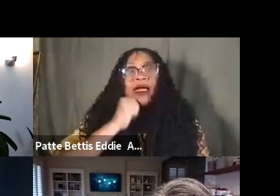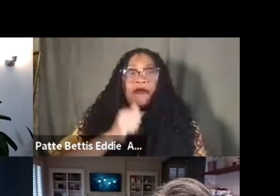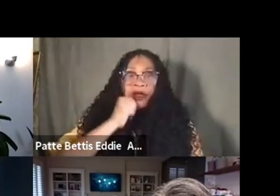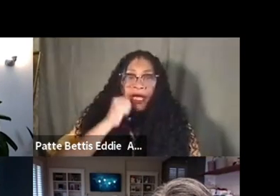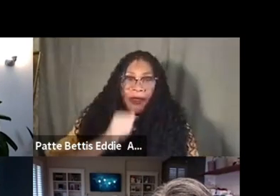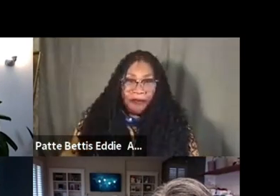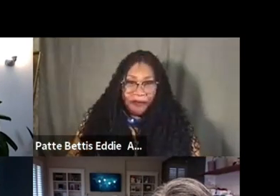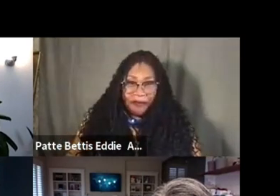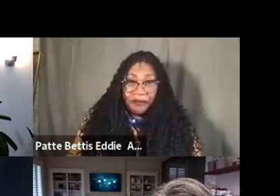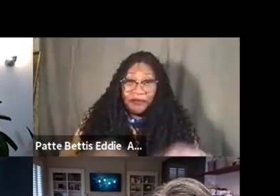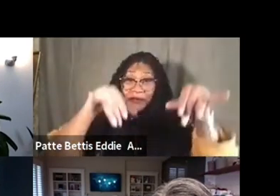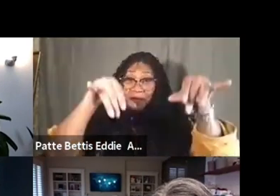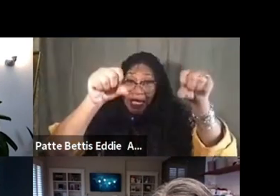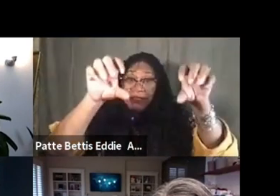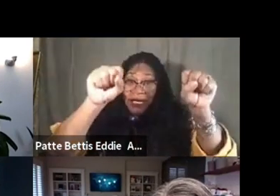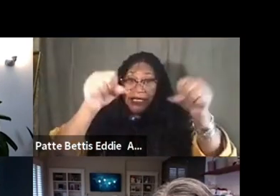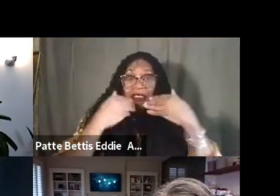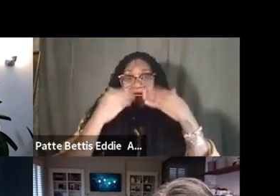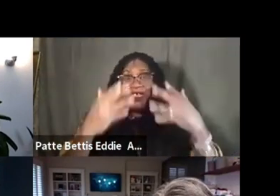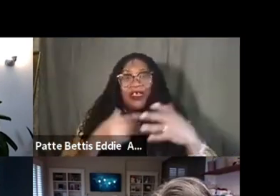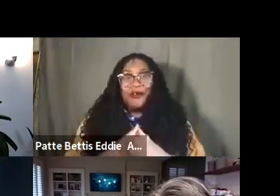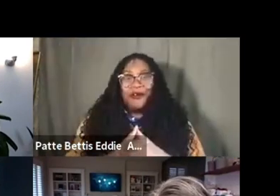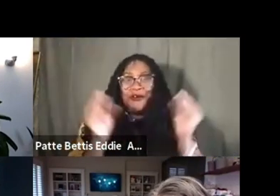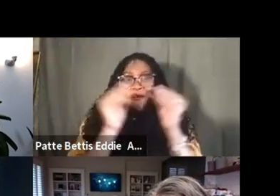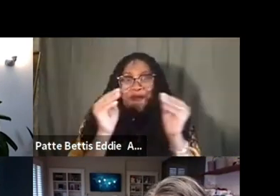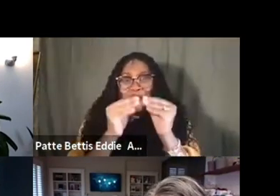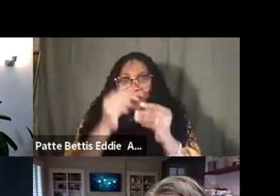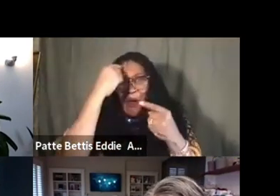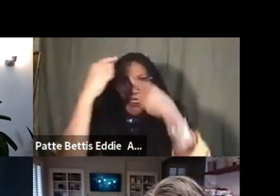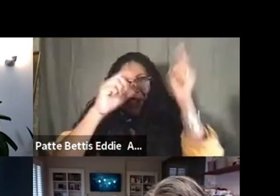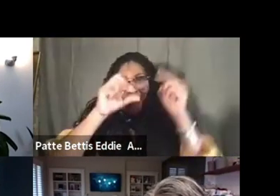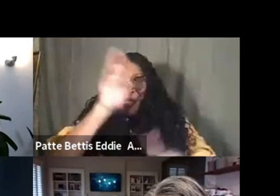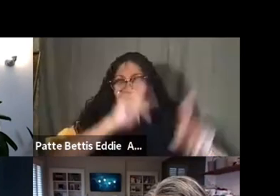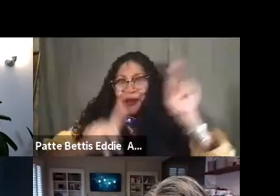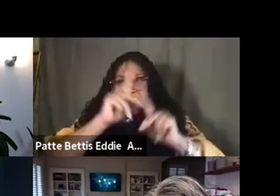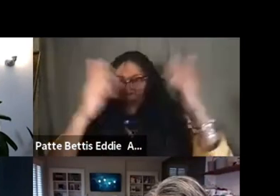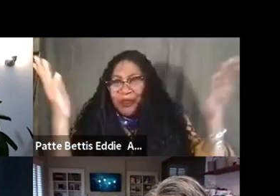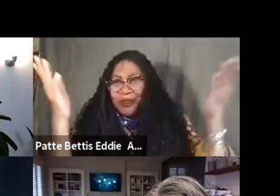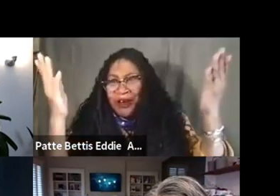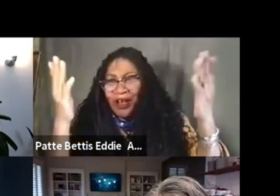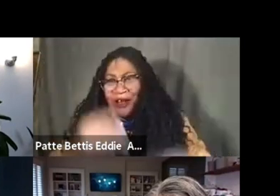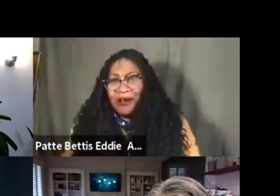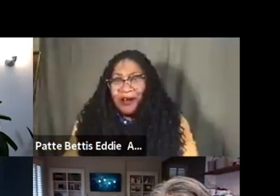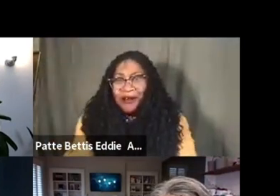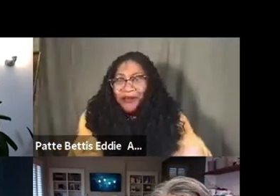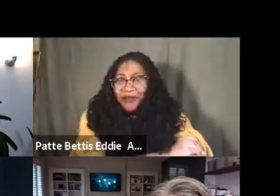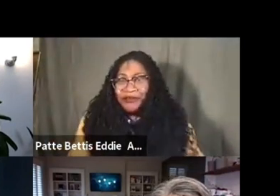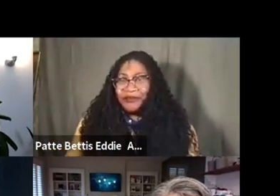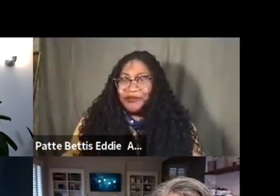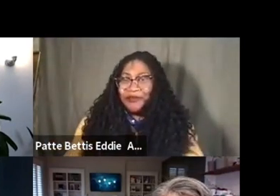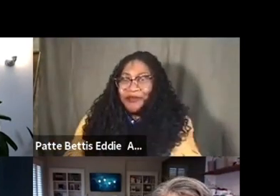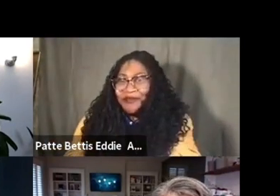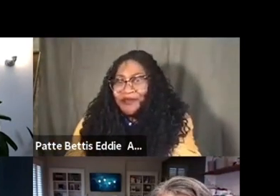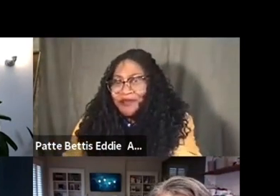mm-hmm, yes, thank you, can't wait to hear some more thoughts from other folks here. I can, I can chime